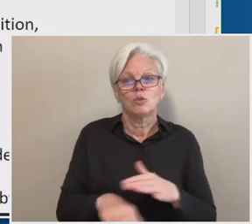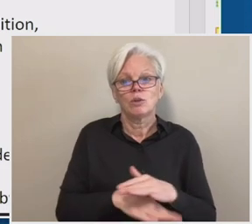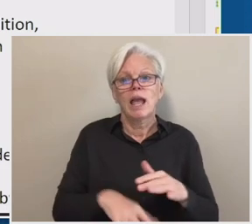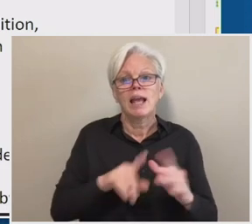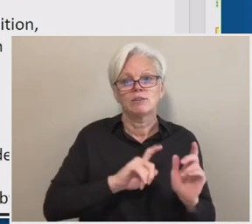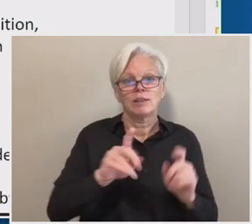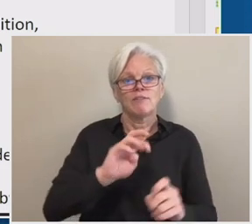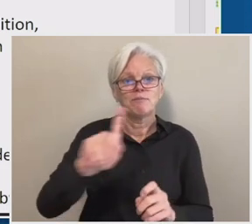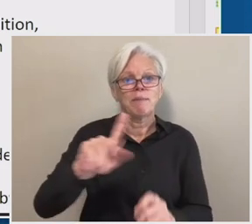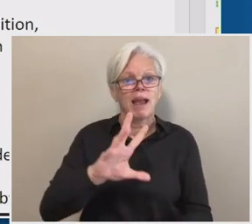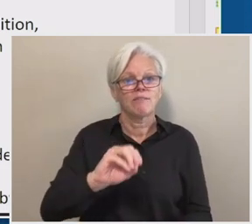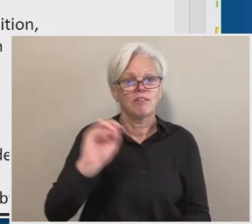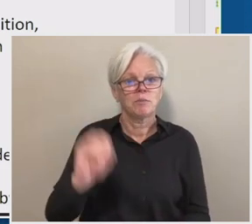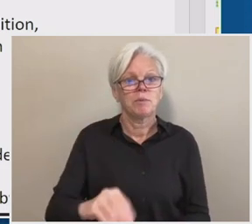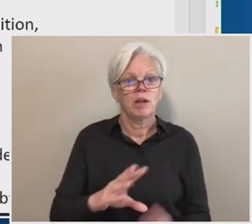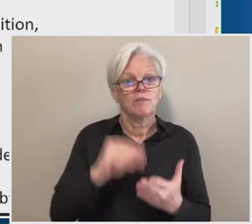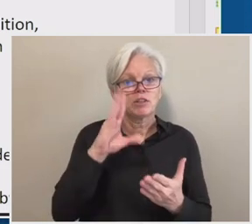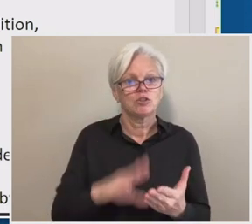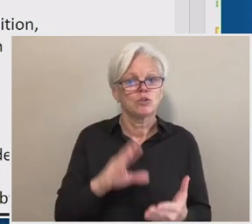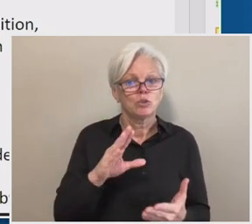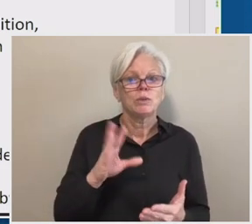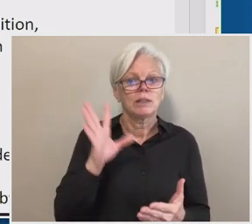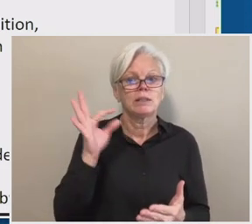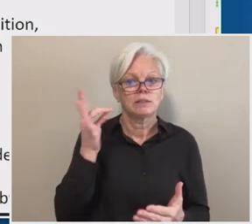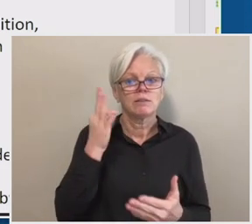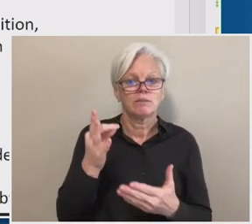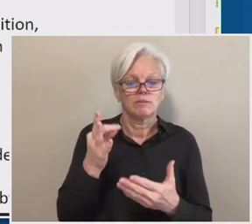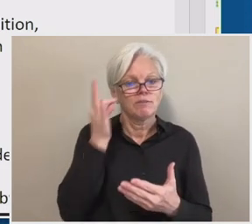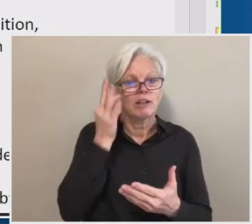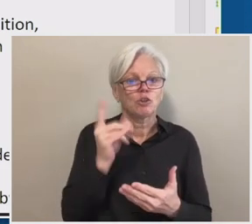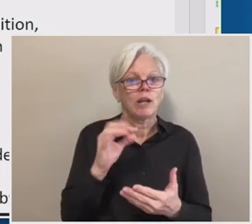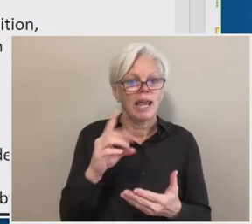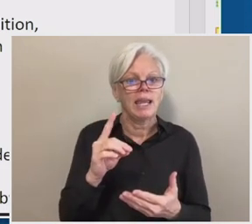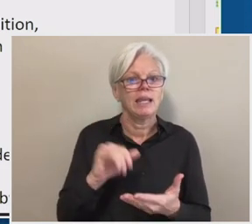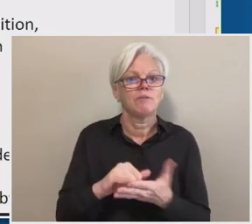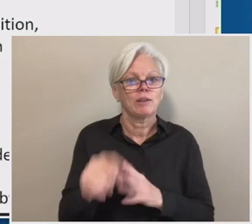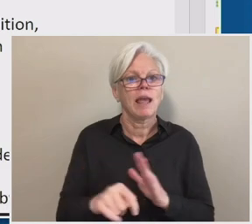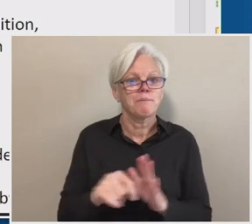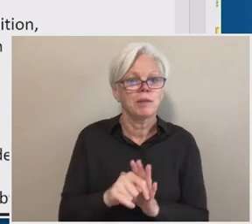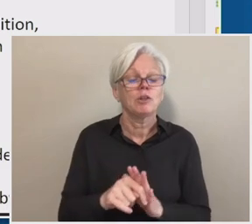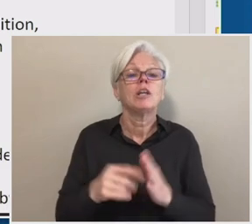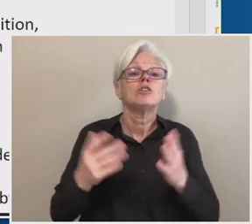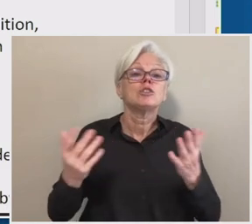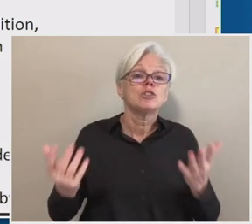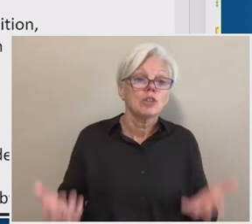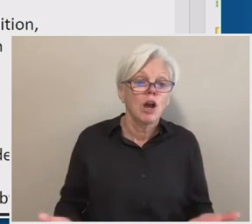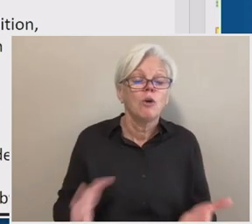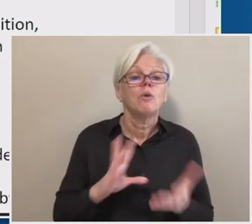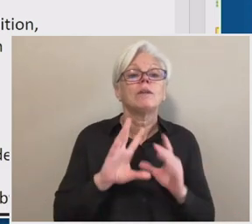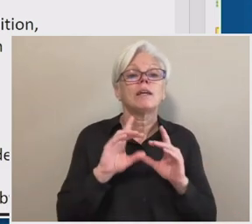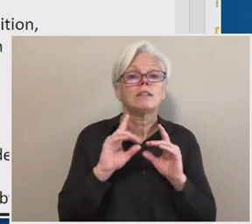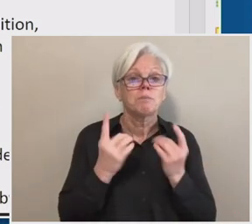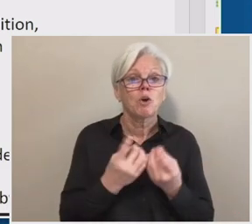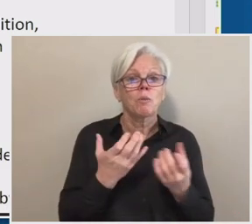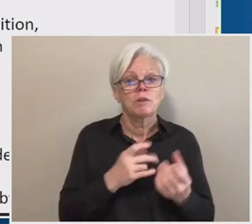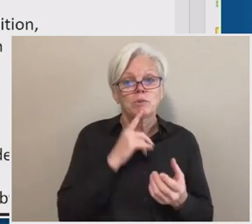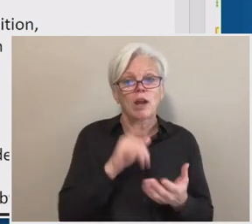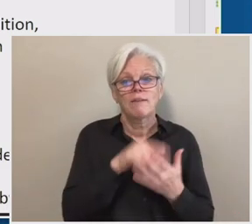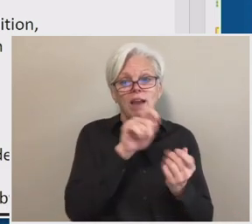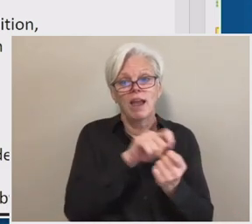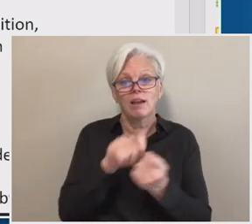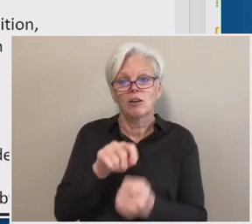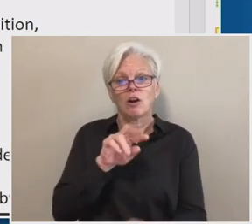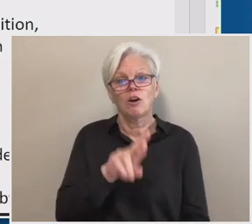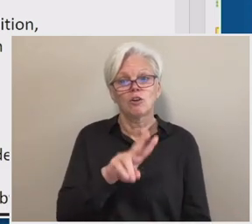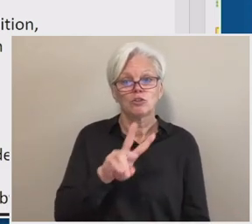50% of the student's Title IV aid for the period. So the, the department has wanted to ensure accuracy in RGT4 calculations